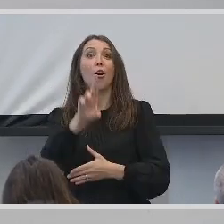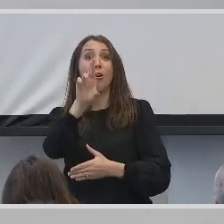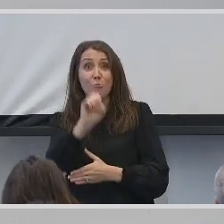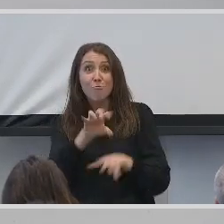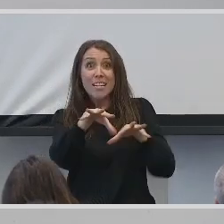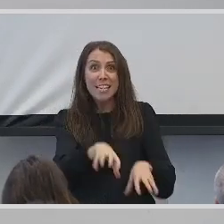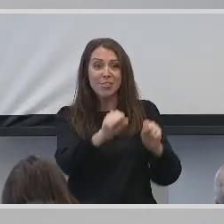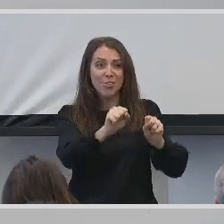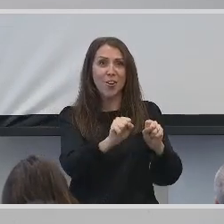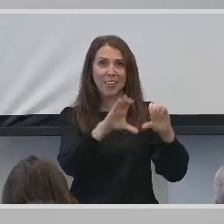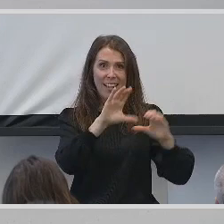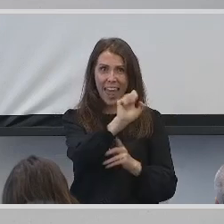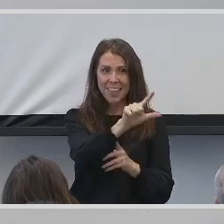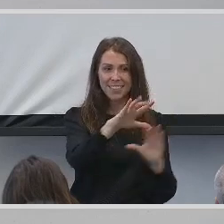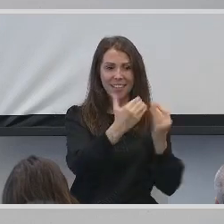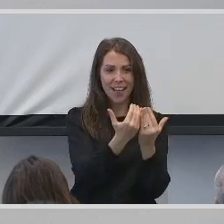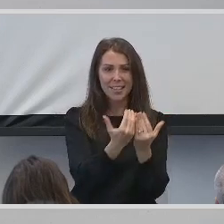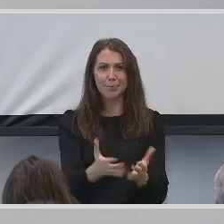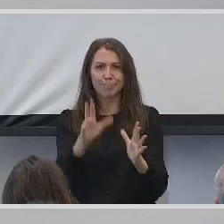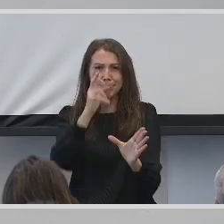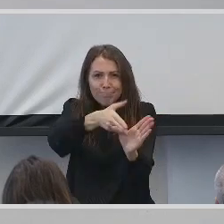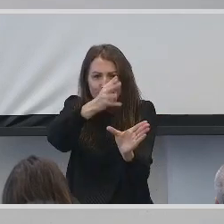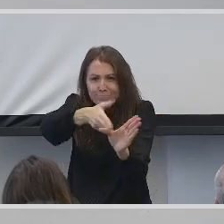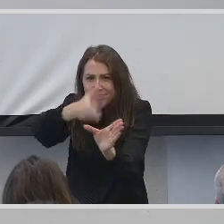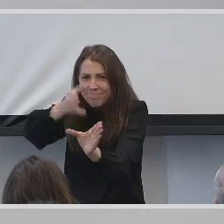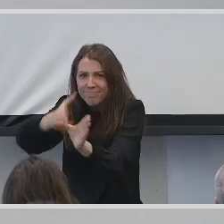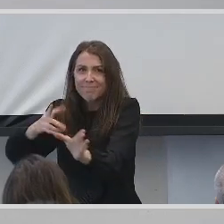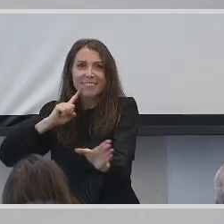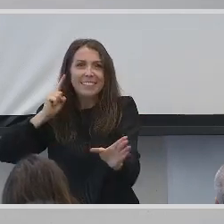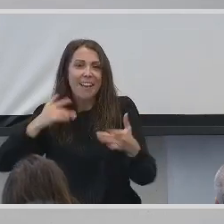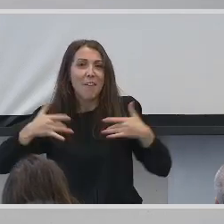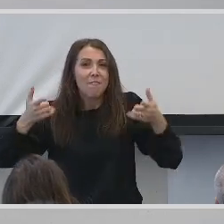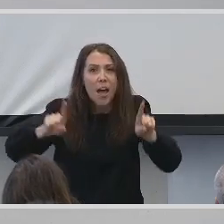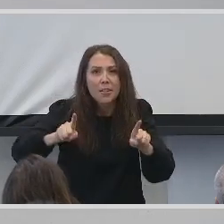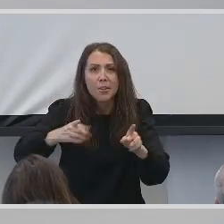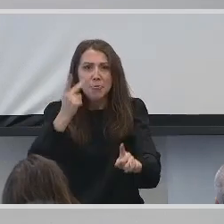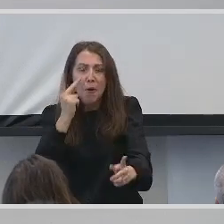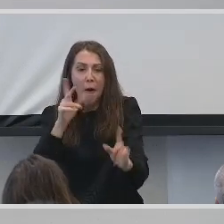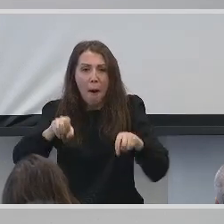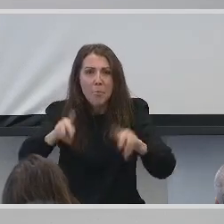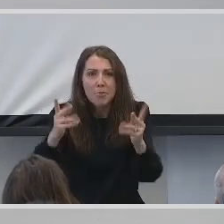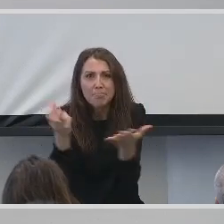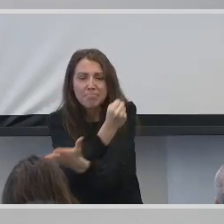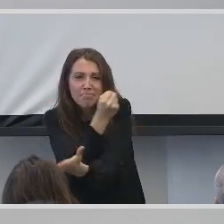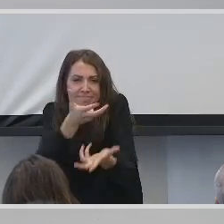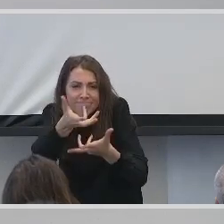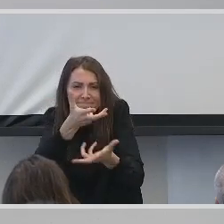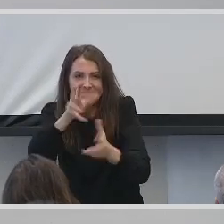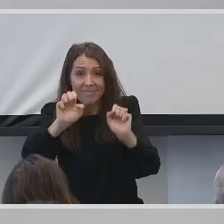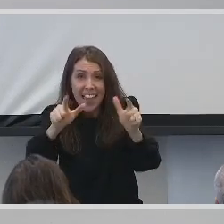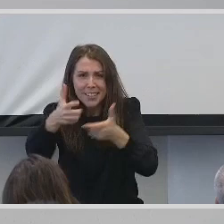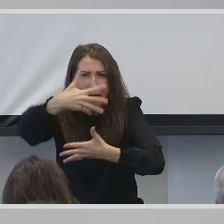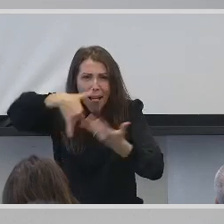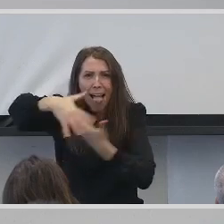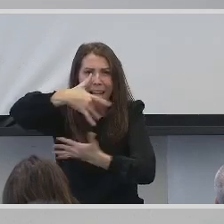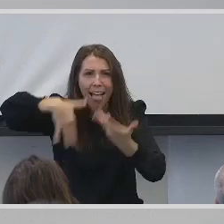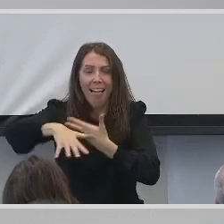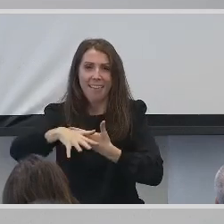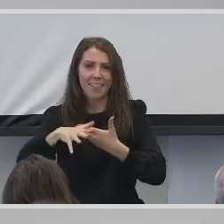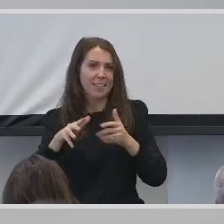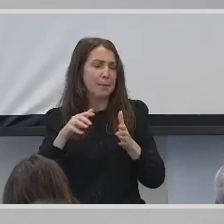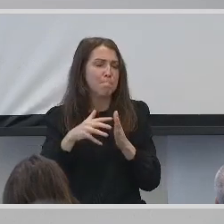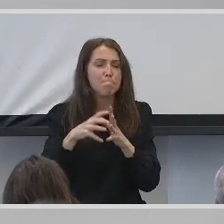actively participated in more deaf events, and saw opportunities to communicate in sign language whenever I could. This proactive